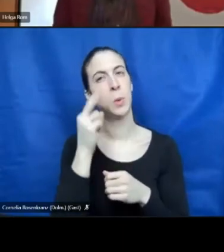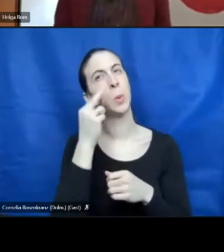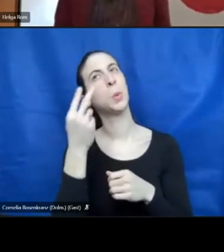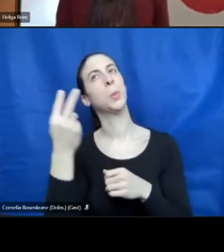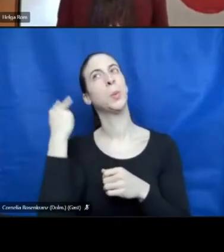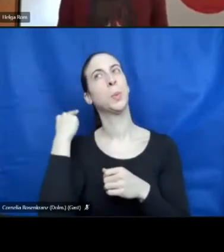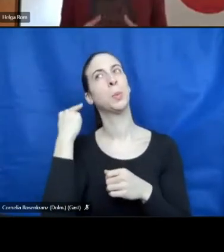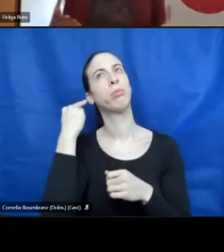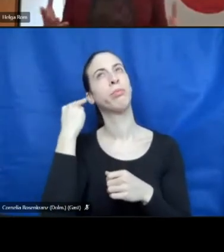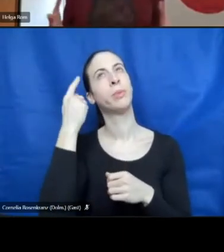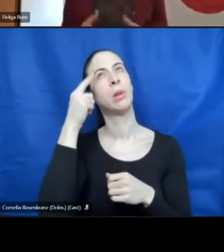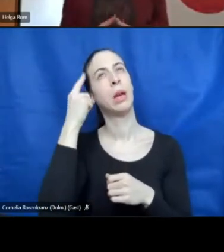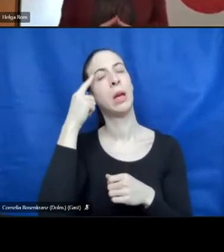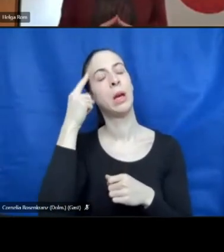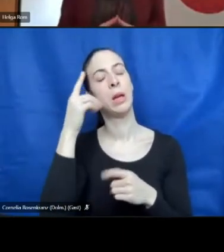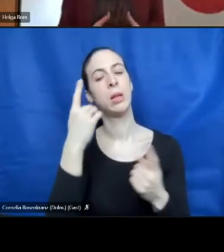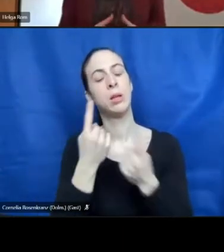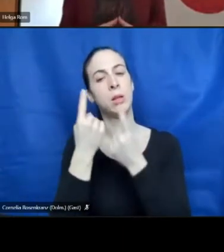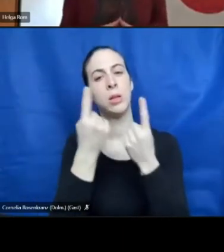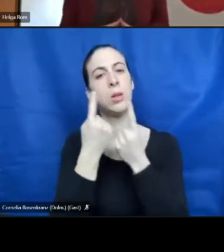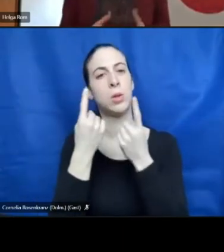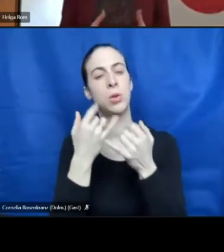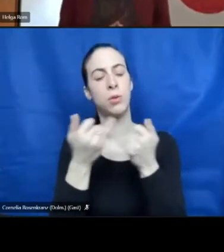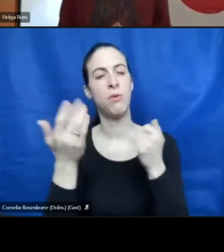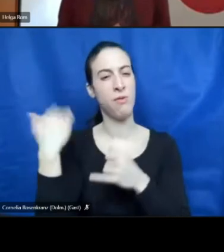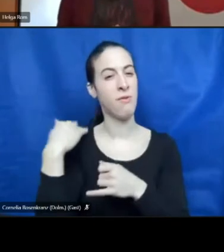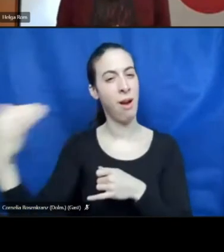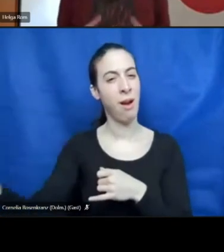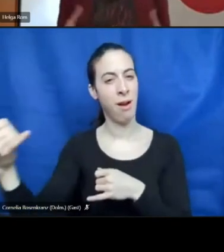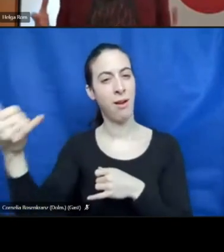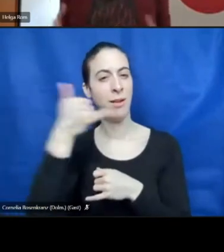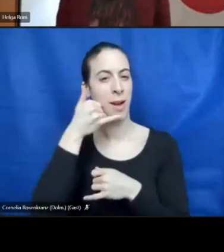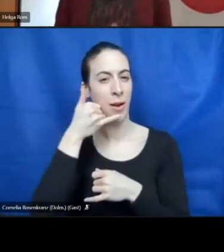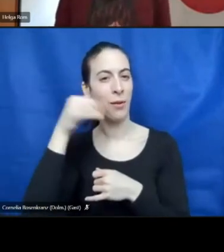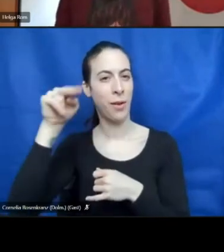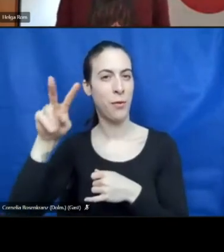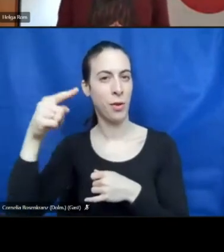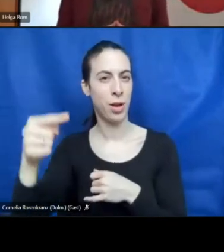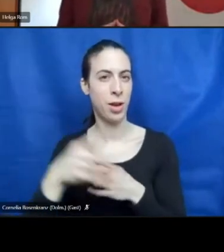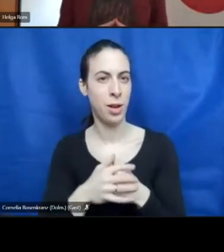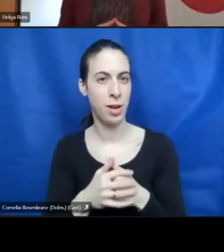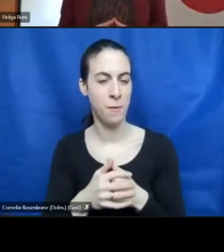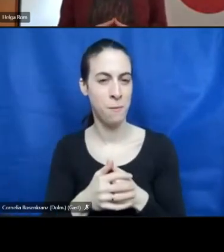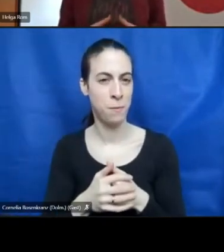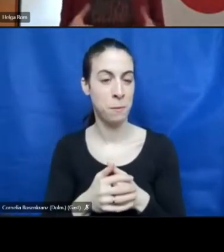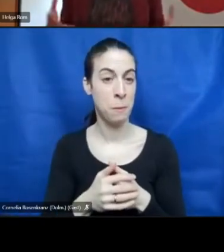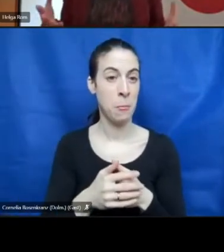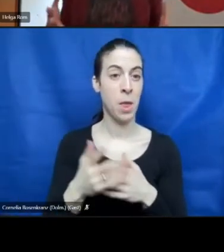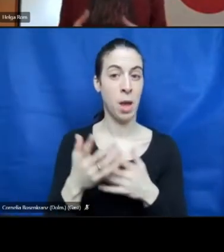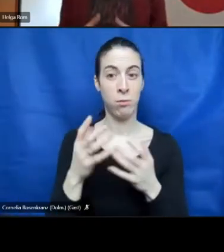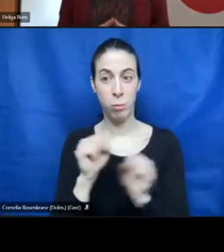the situation when you got the call from NYG, that you have the possibility